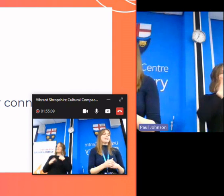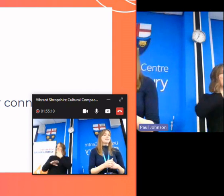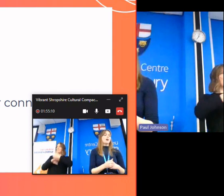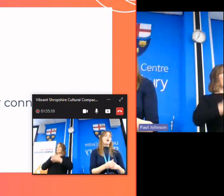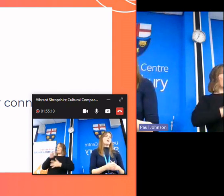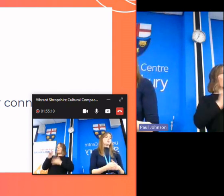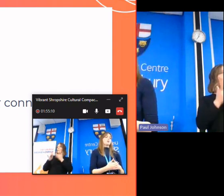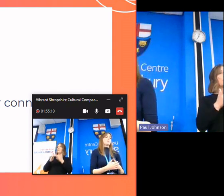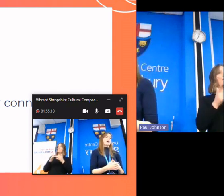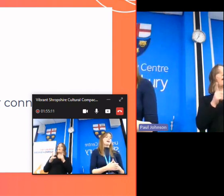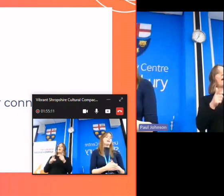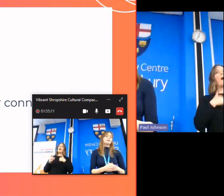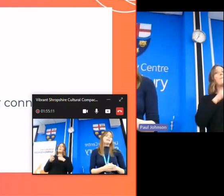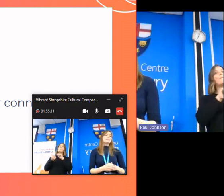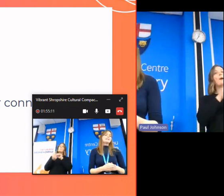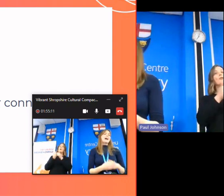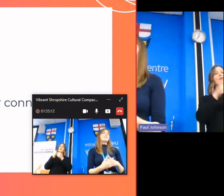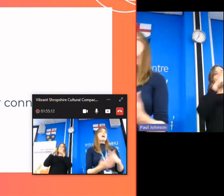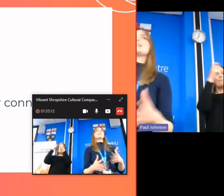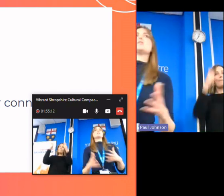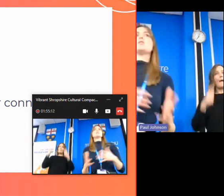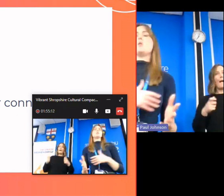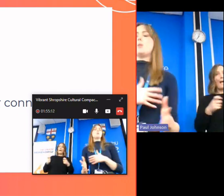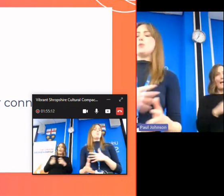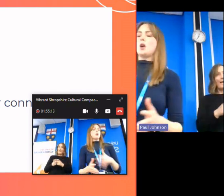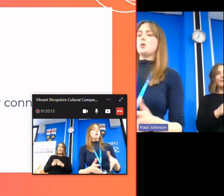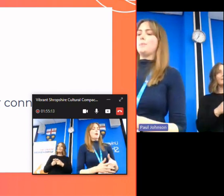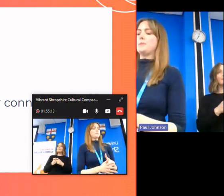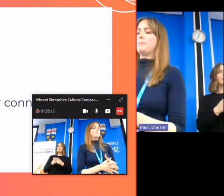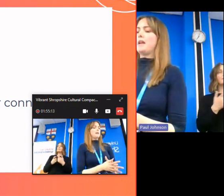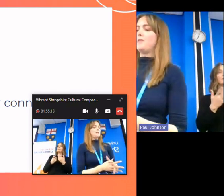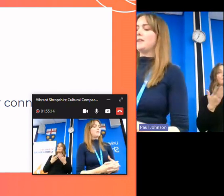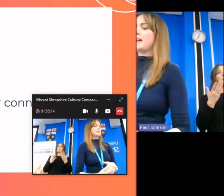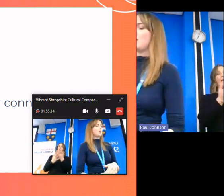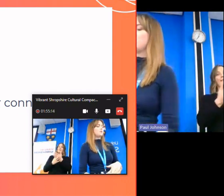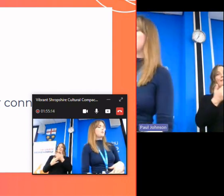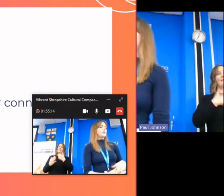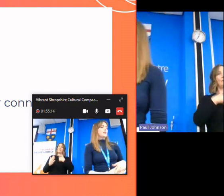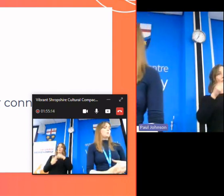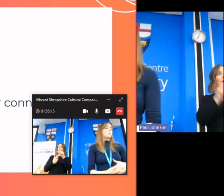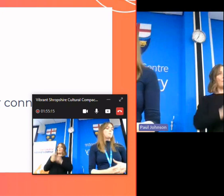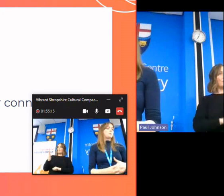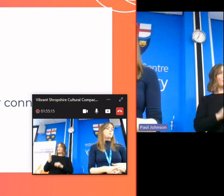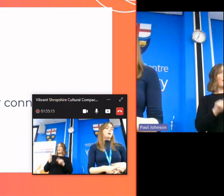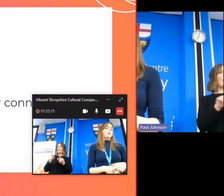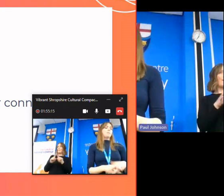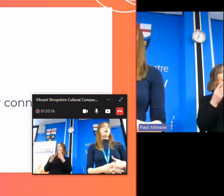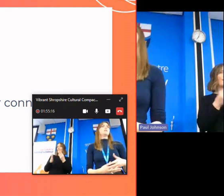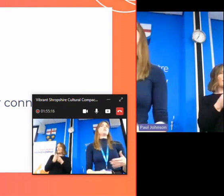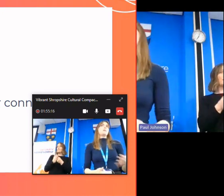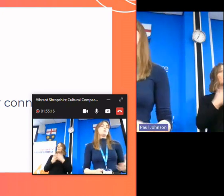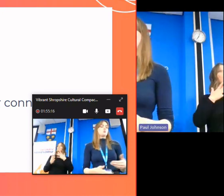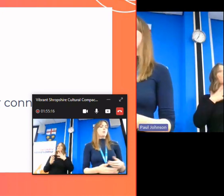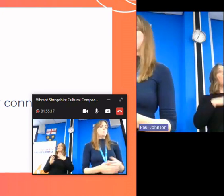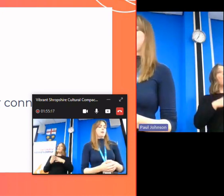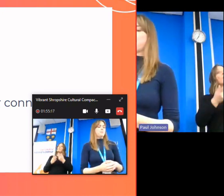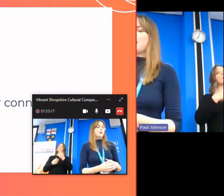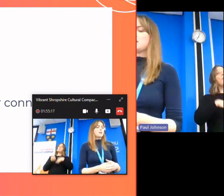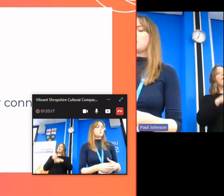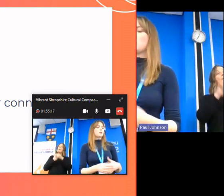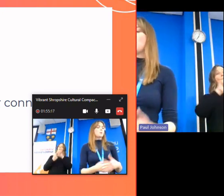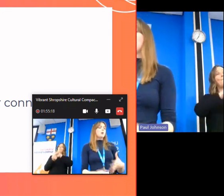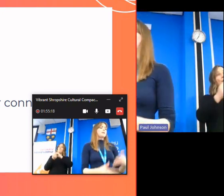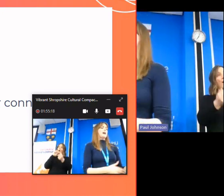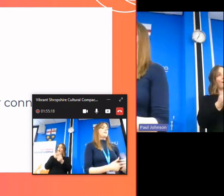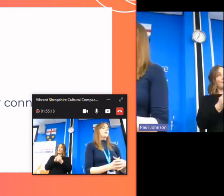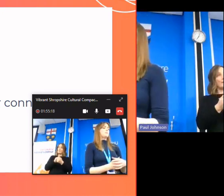the website is our partnership pack to have access to our programs and benefits like our funding we want people to become partners of vibrant shropshire